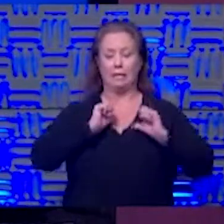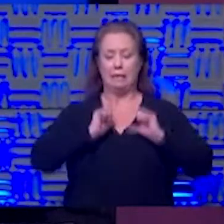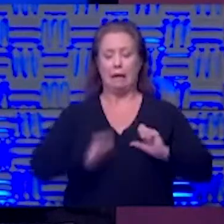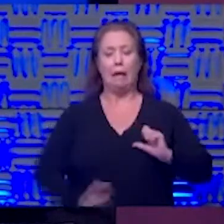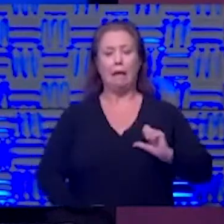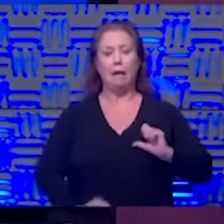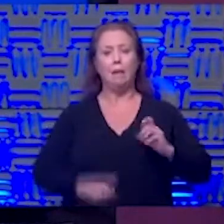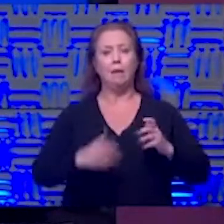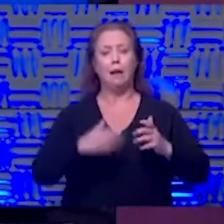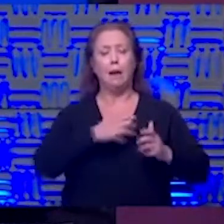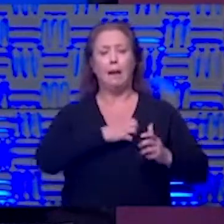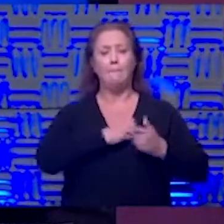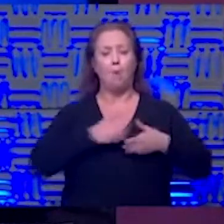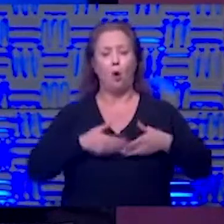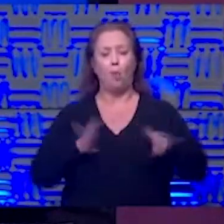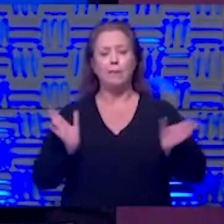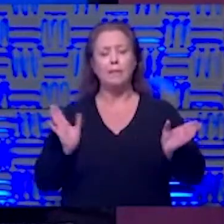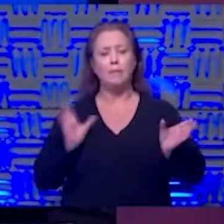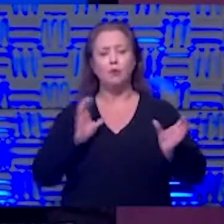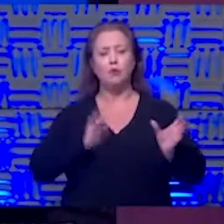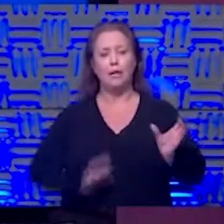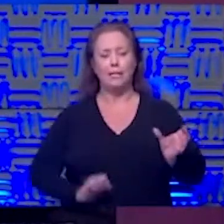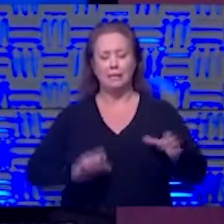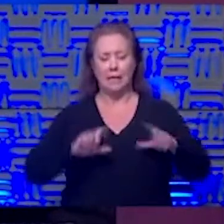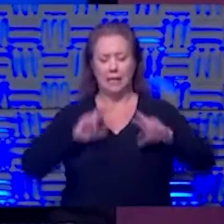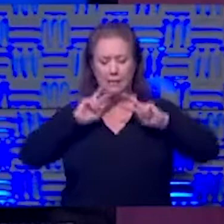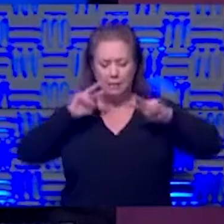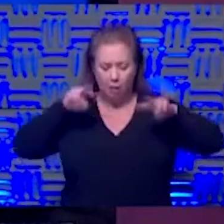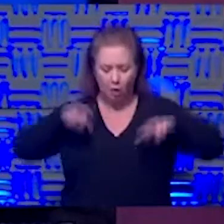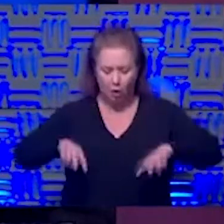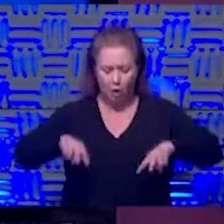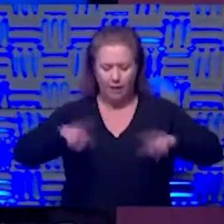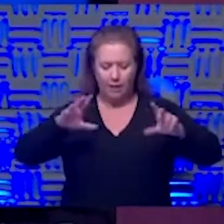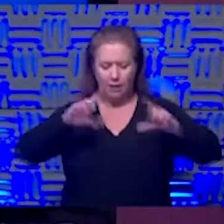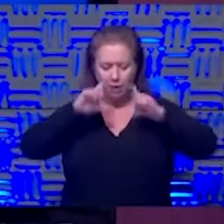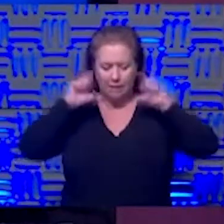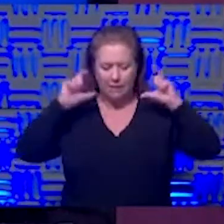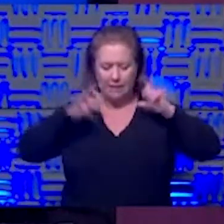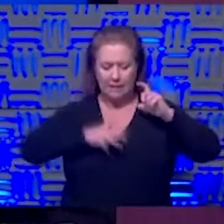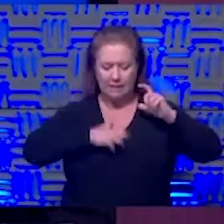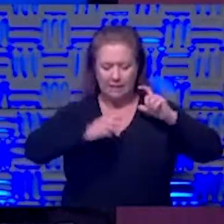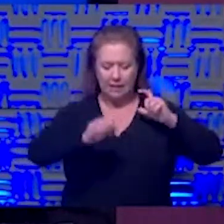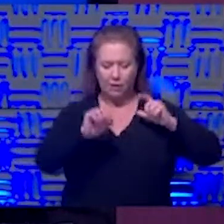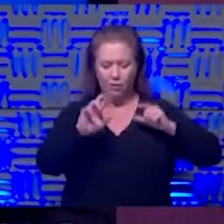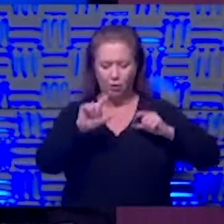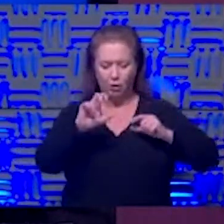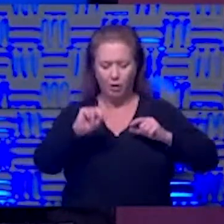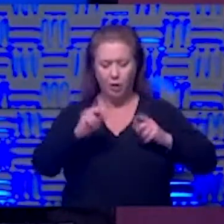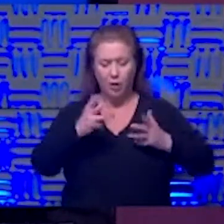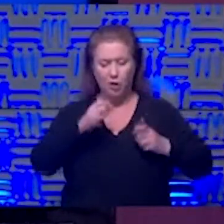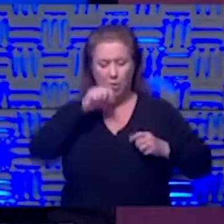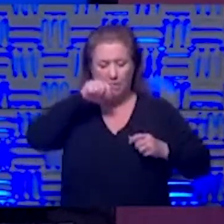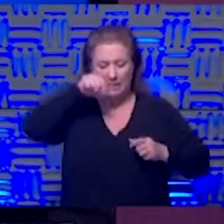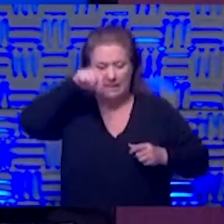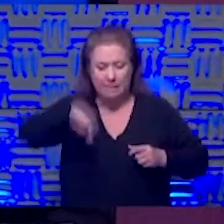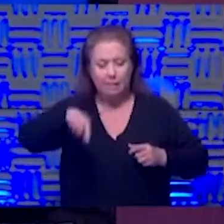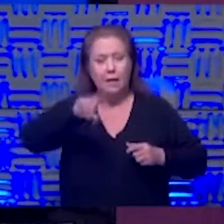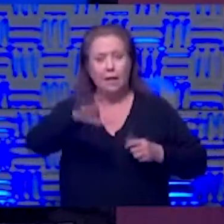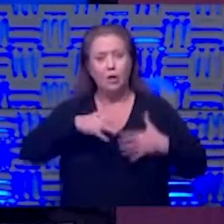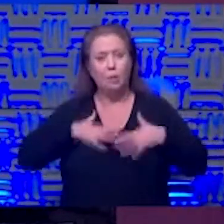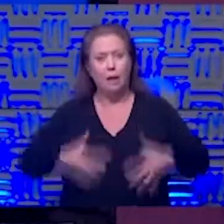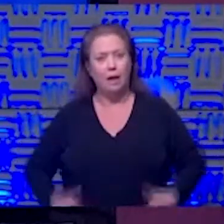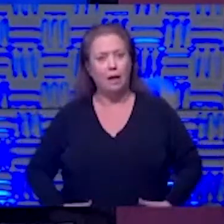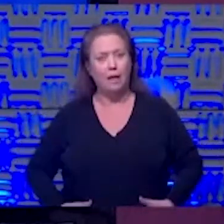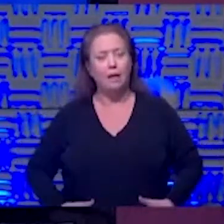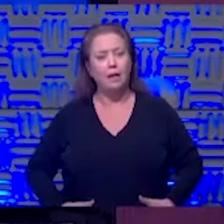chest open it pulls it apart he's in there he's got his face down he's looking he's taking your organs out do you really want him spitting in your chest is that what you